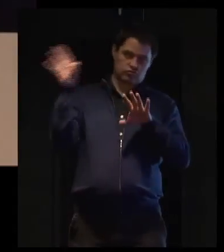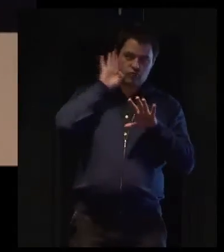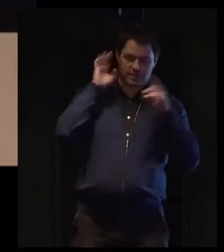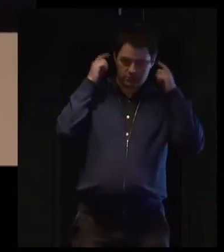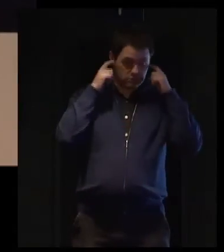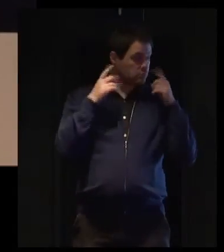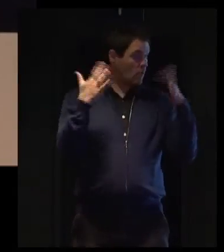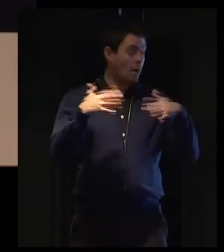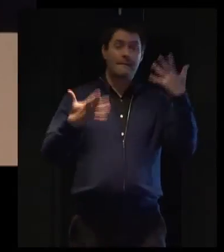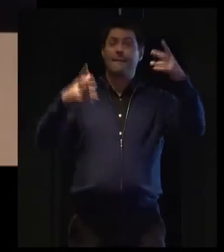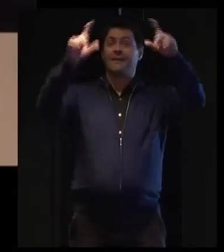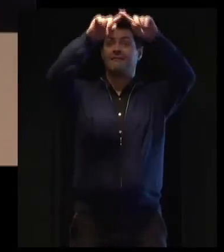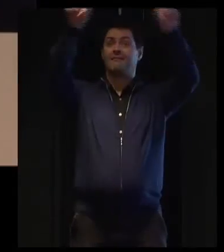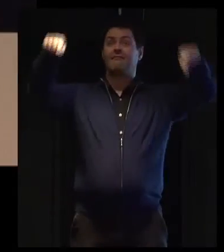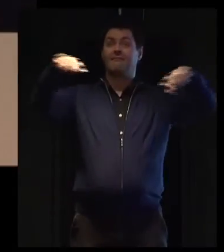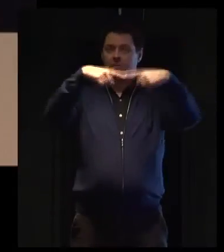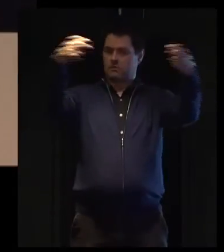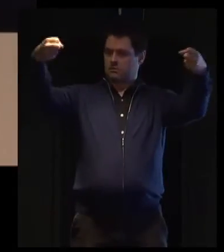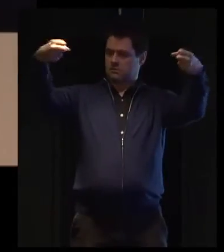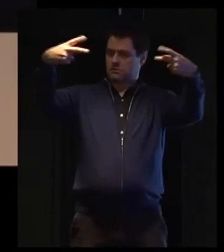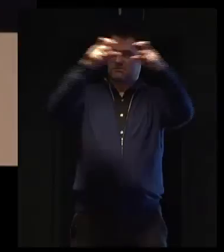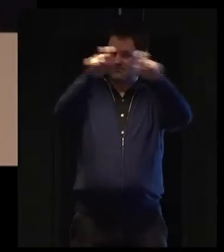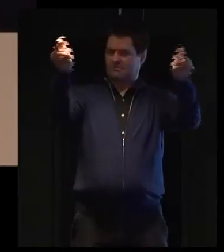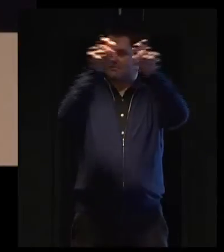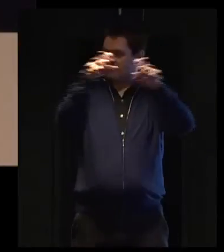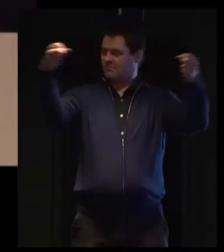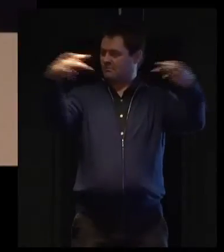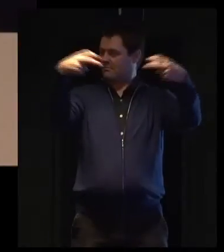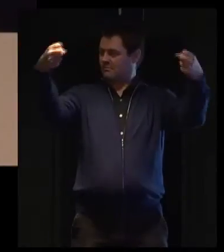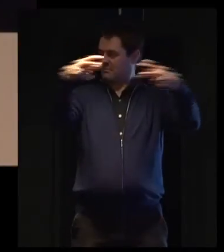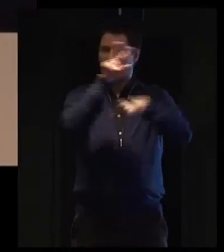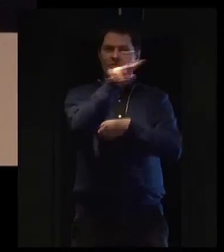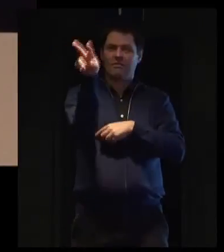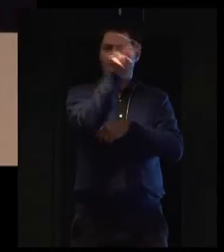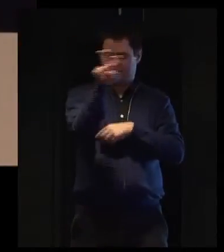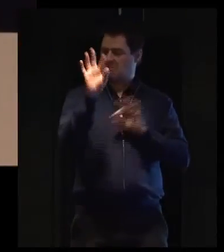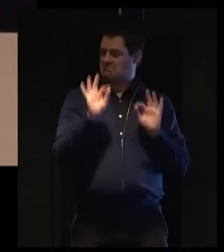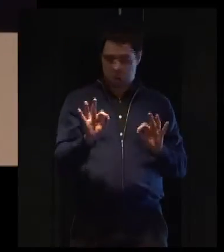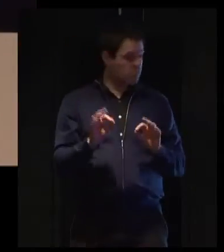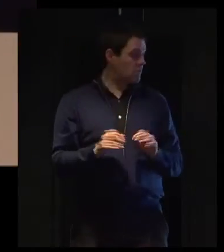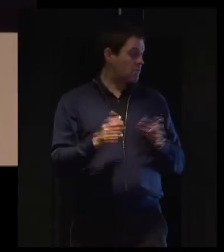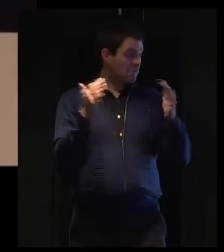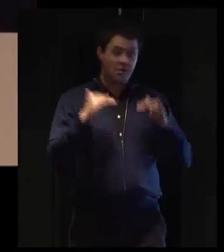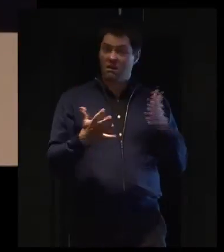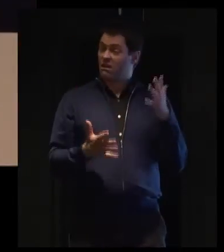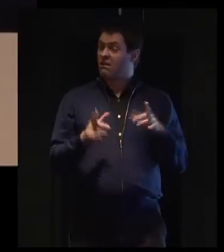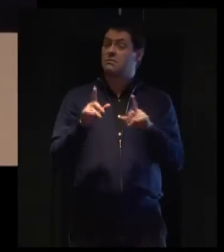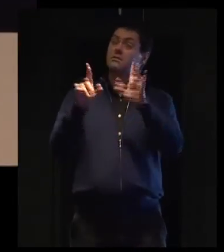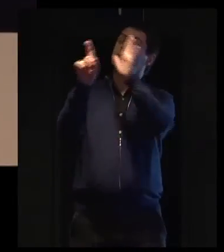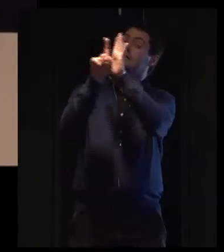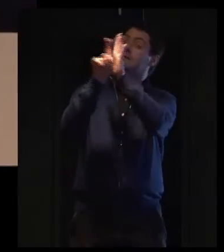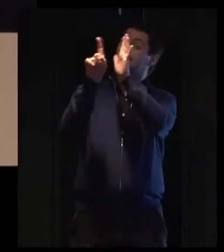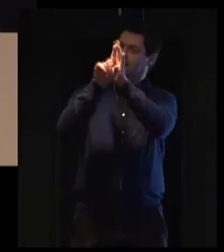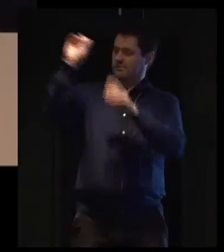Captioning on video screens is very important as well. And also warning systems.